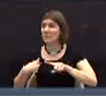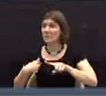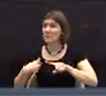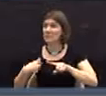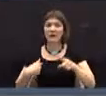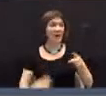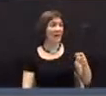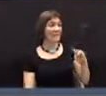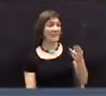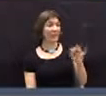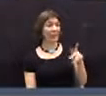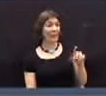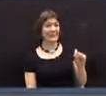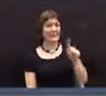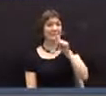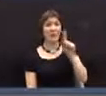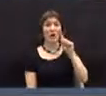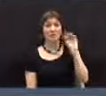That part I didn't hear, though.